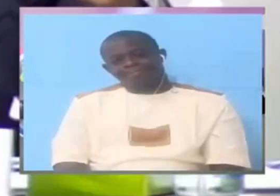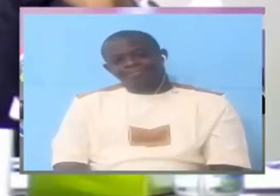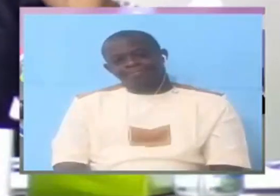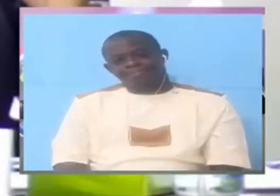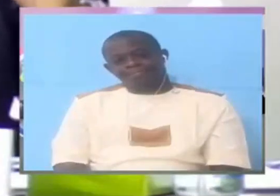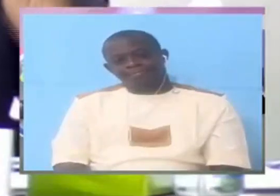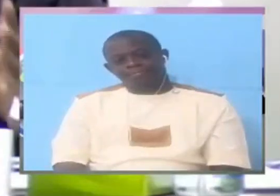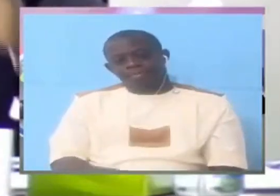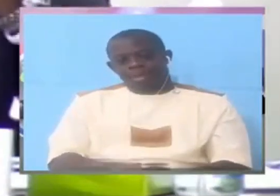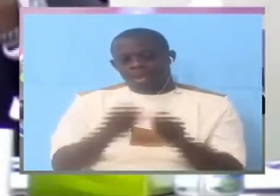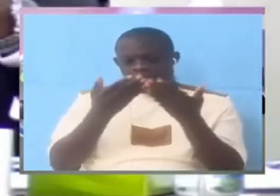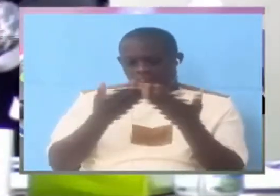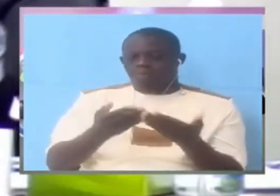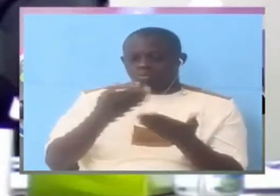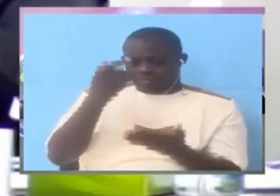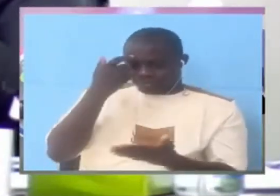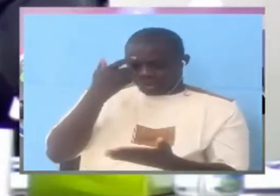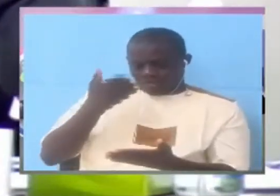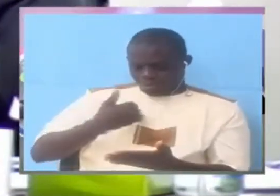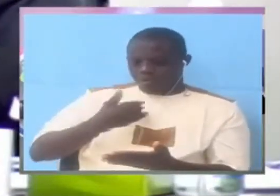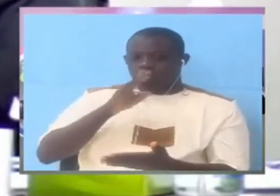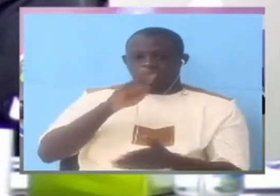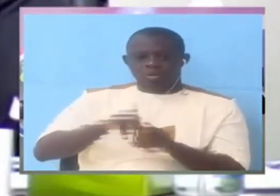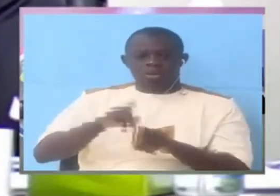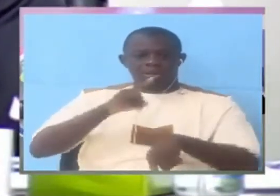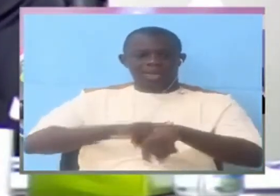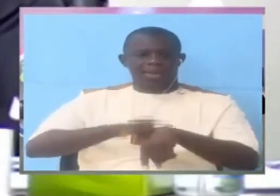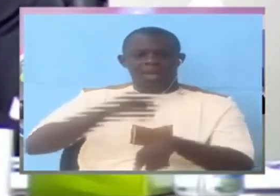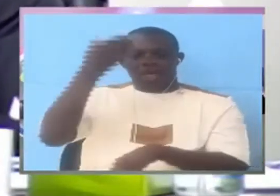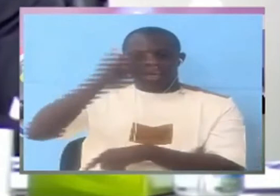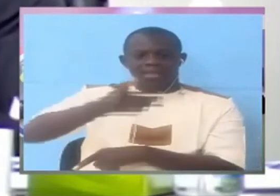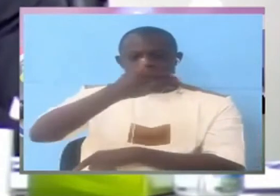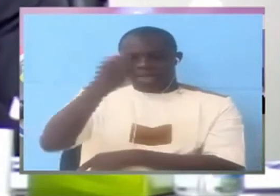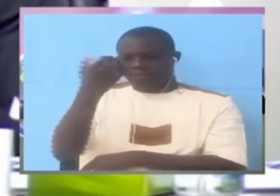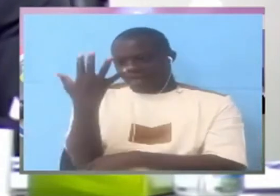Let's assume that the people during 1995 are mistaken.